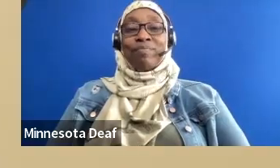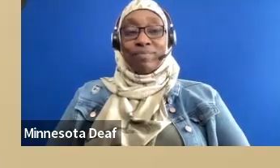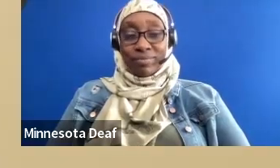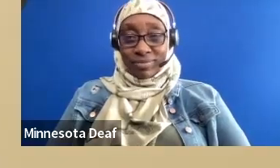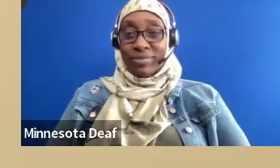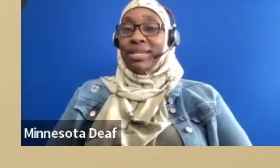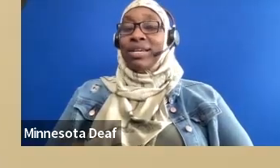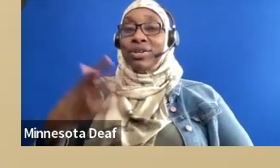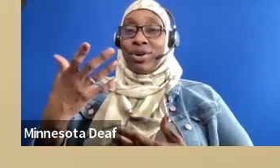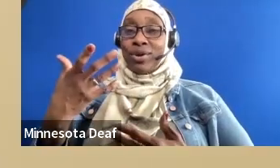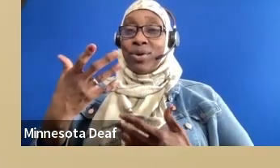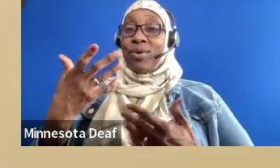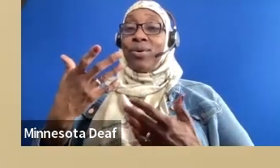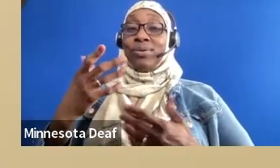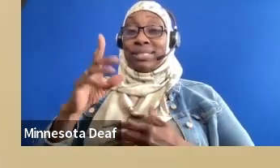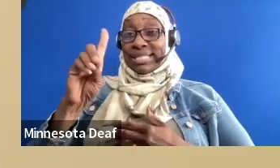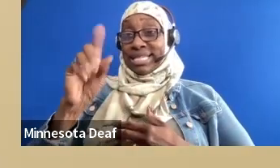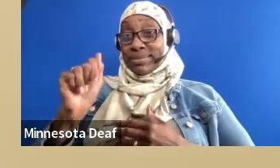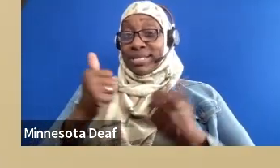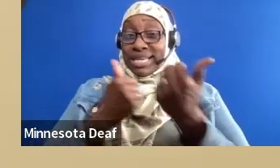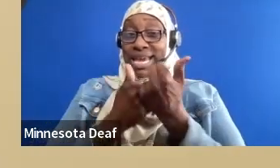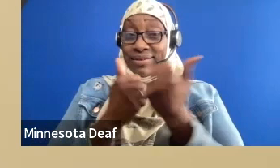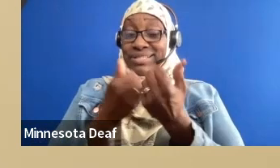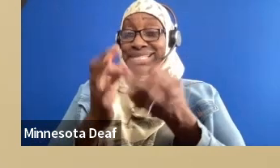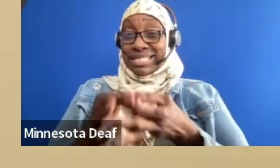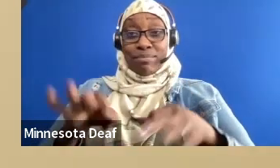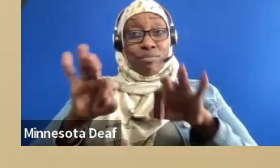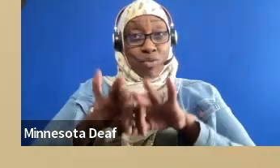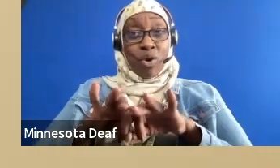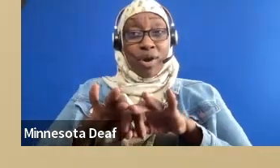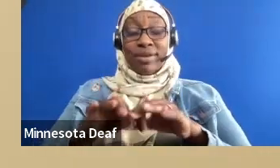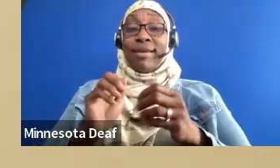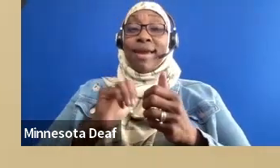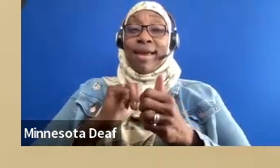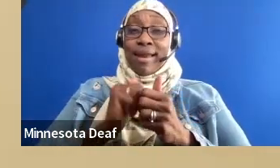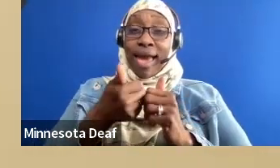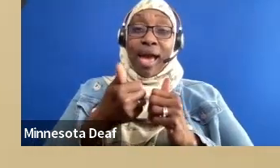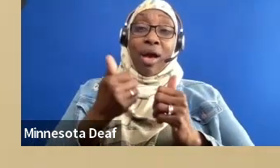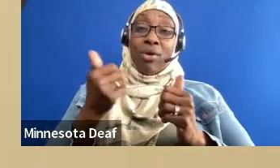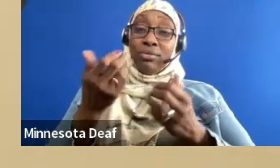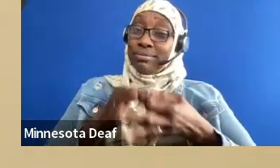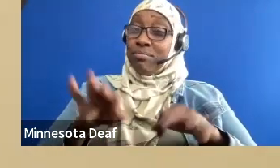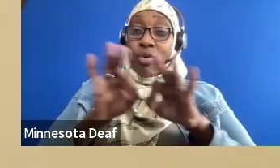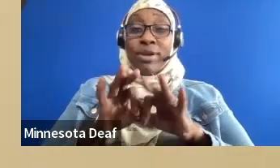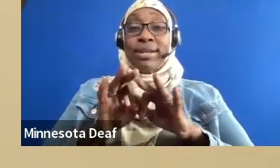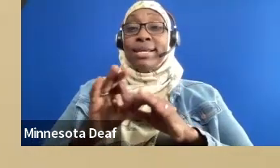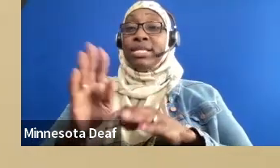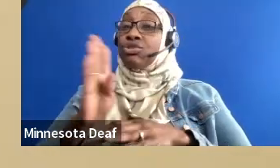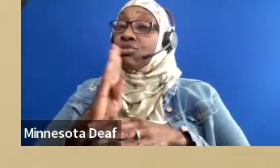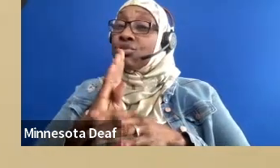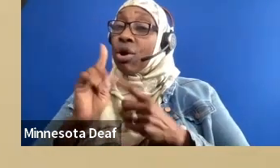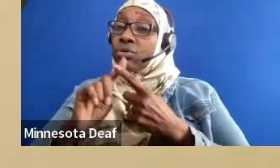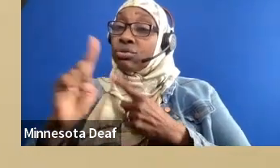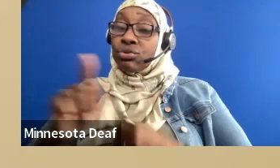important it is, how important it is to kind of speak up to your local legislators and, you know, just, you know, the political